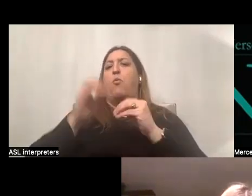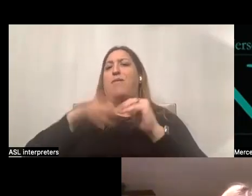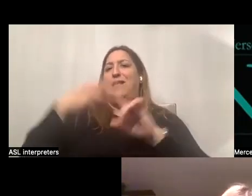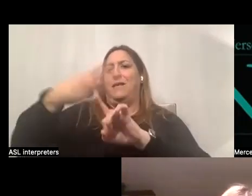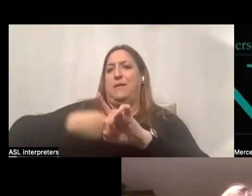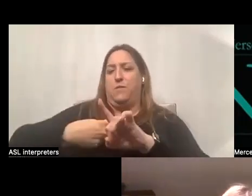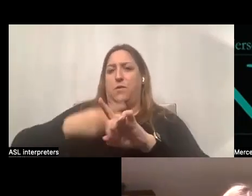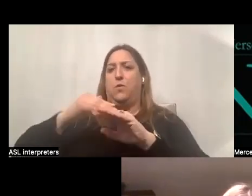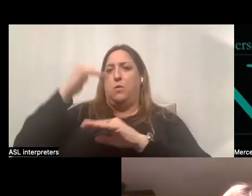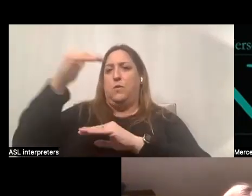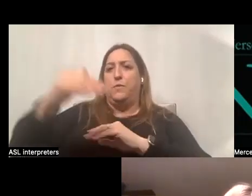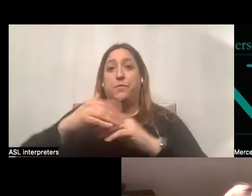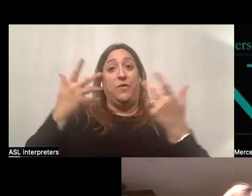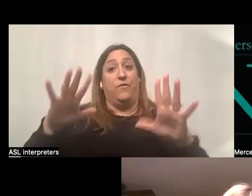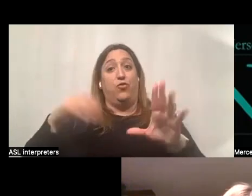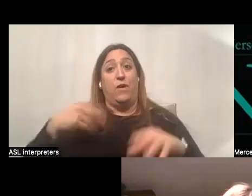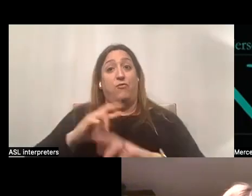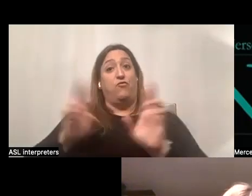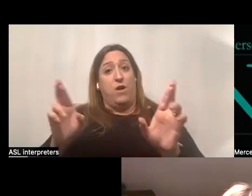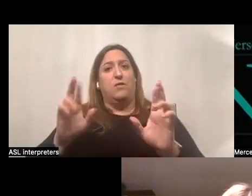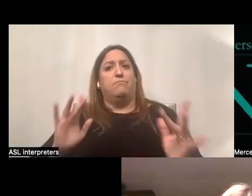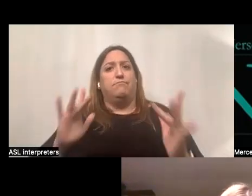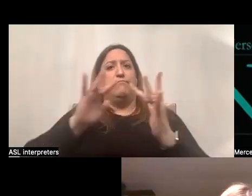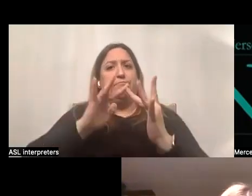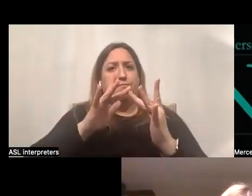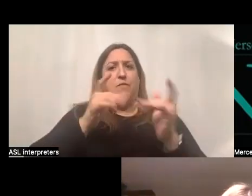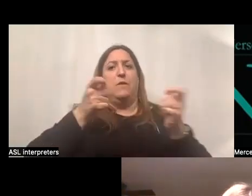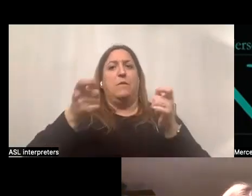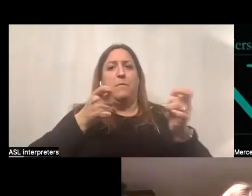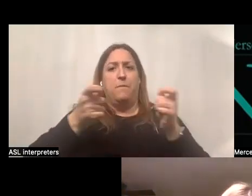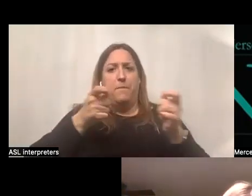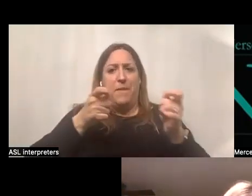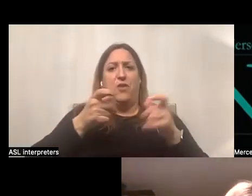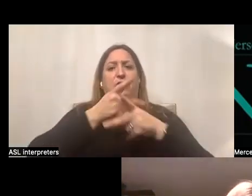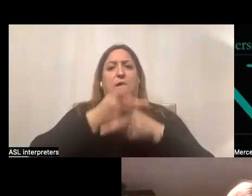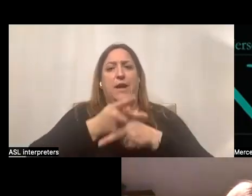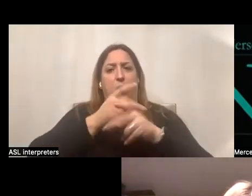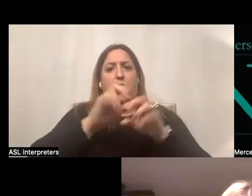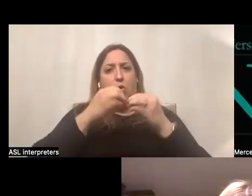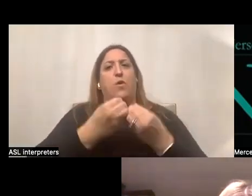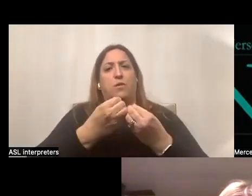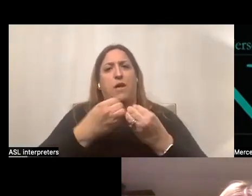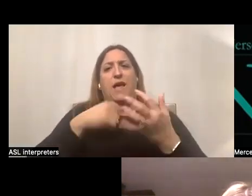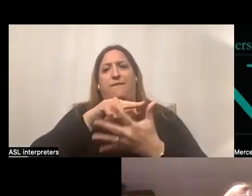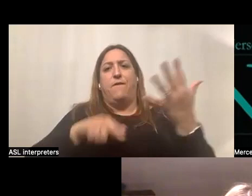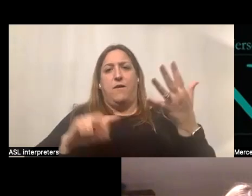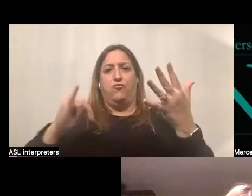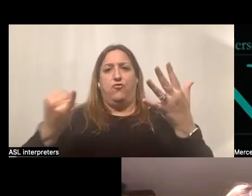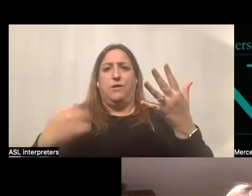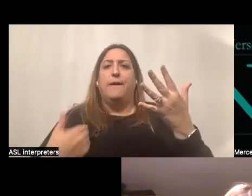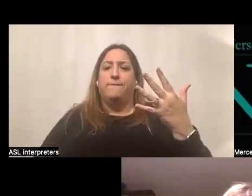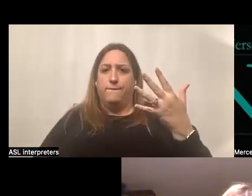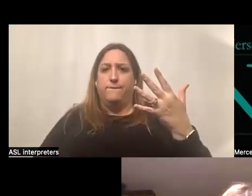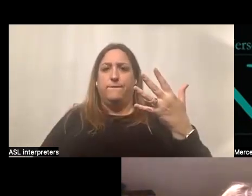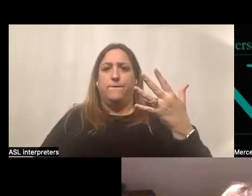Once you have that, you can reach out to your managed care coordinate managed care organization. There are five in New Jersey. Um,